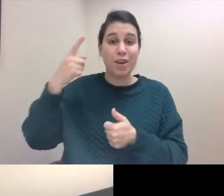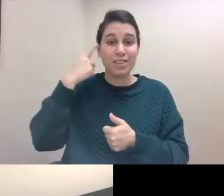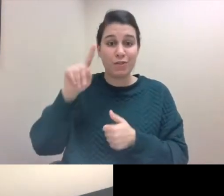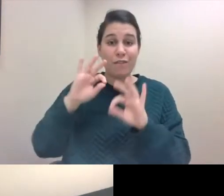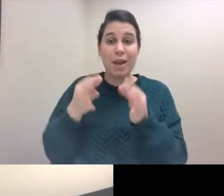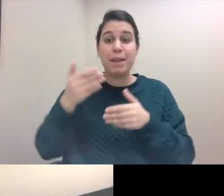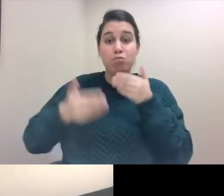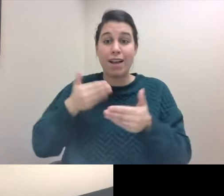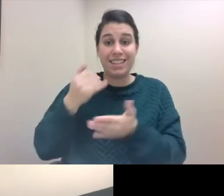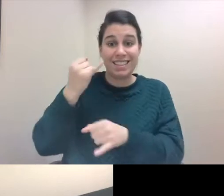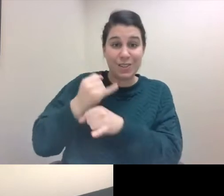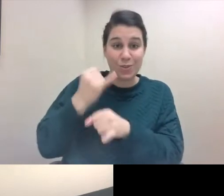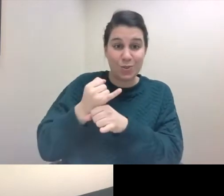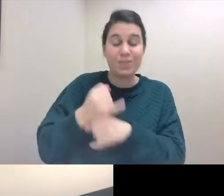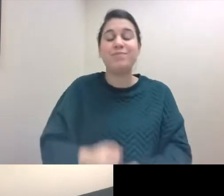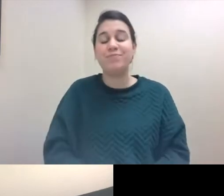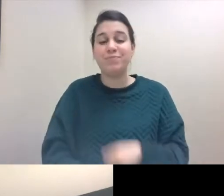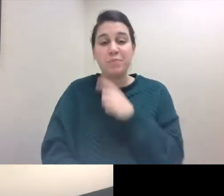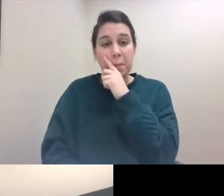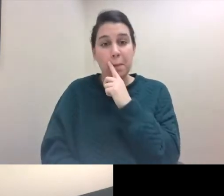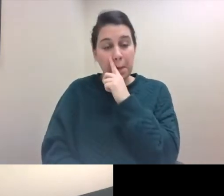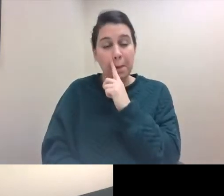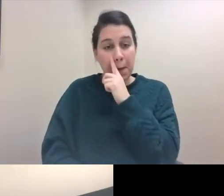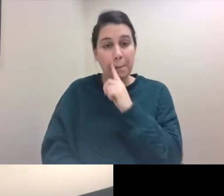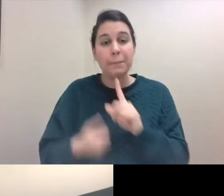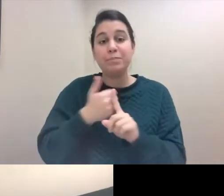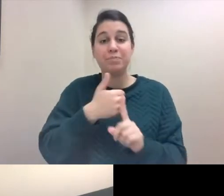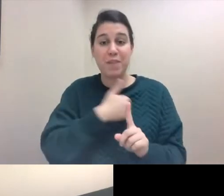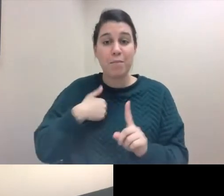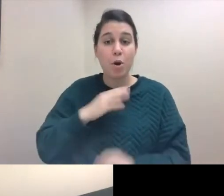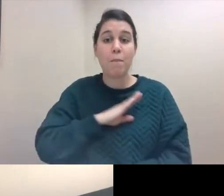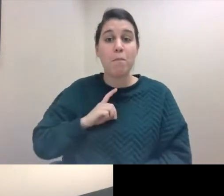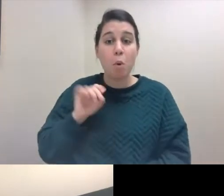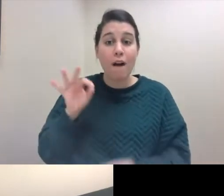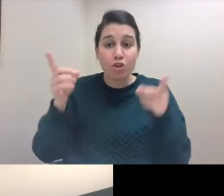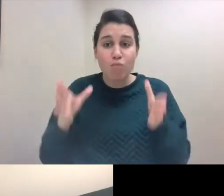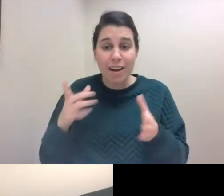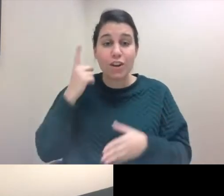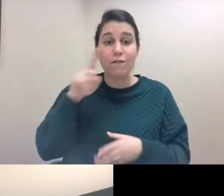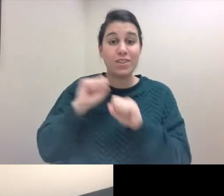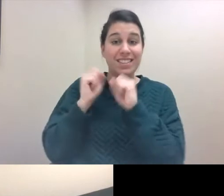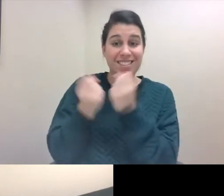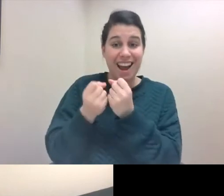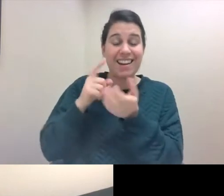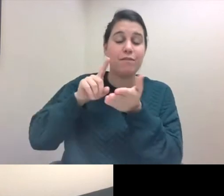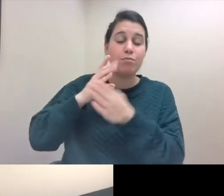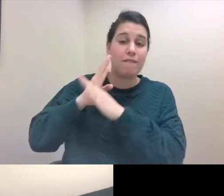board member of Family Process. He's also a member of the board of directors of the Society for Prevention Research.